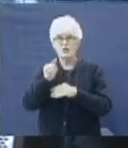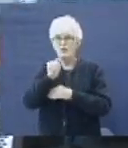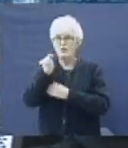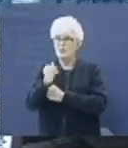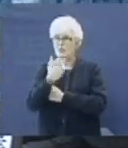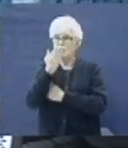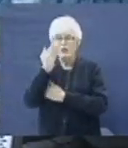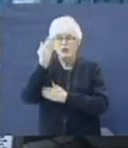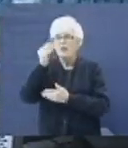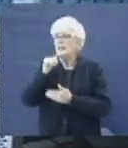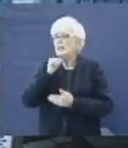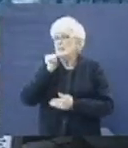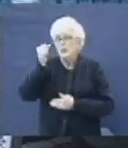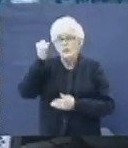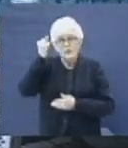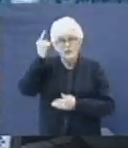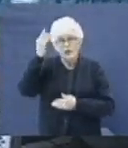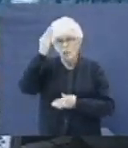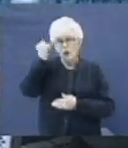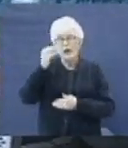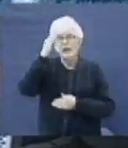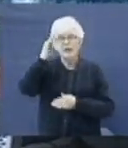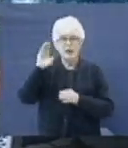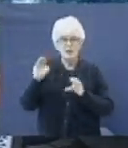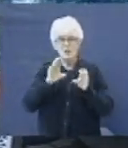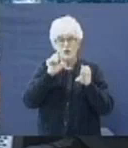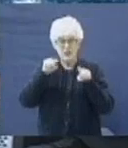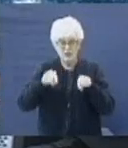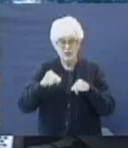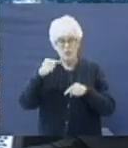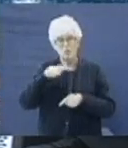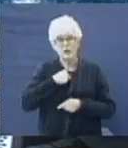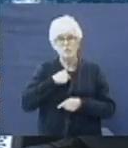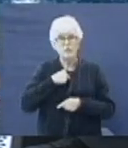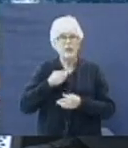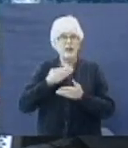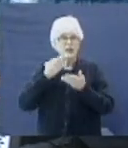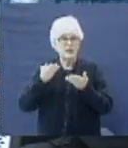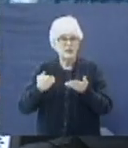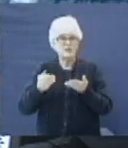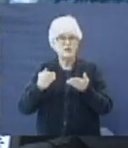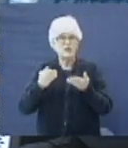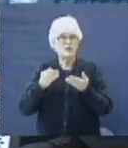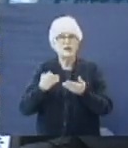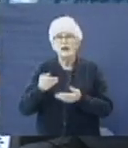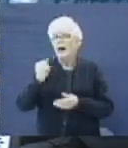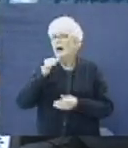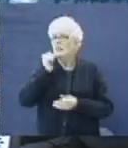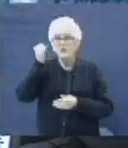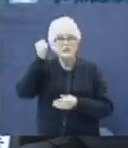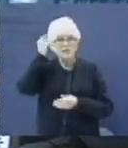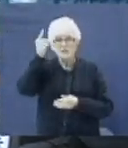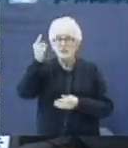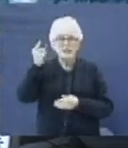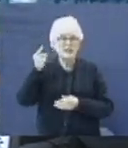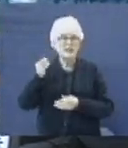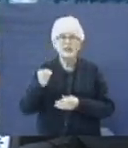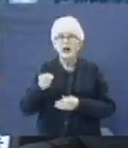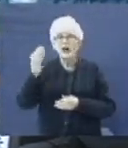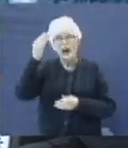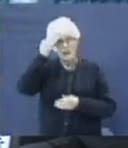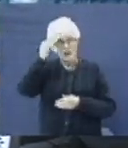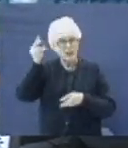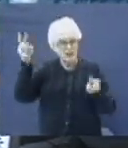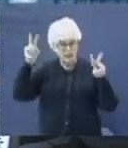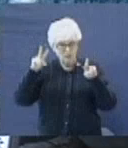morning. I don't understand why God is doing this to me. Can I give you an answer? I don't understand either. But I know this